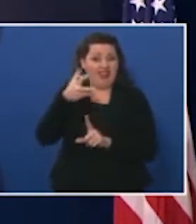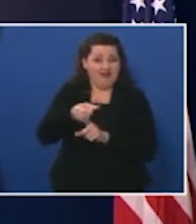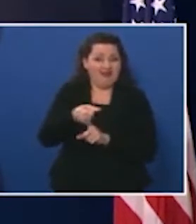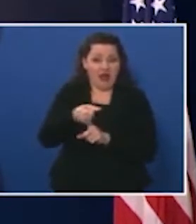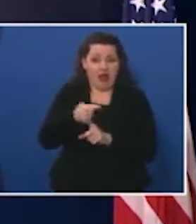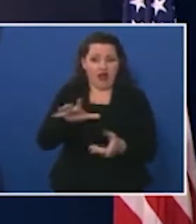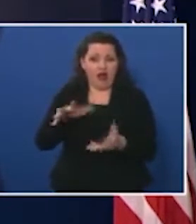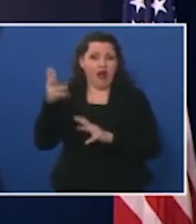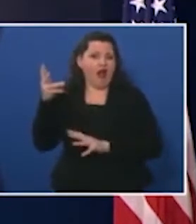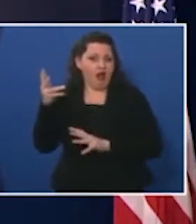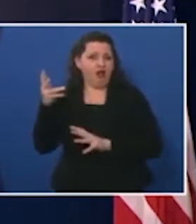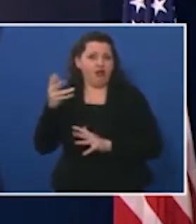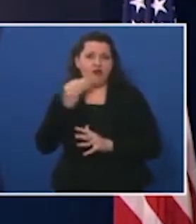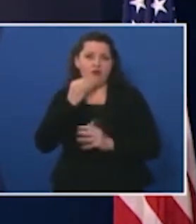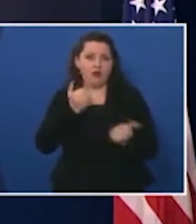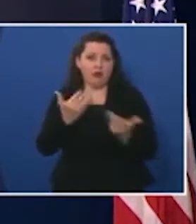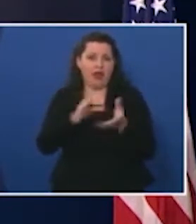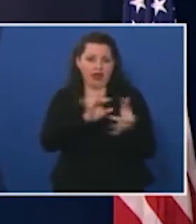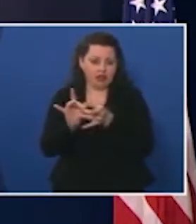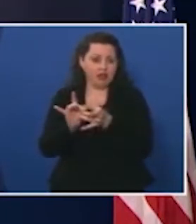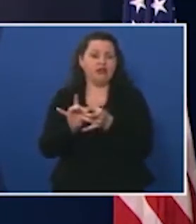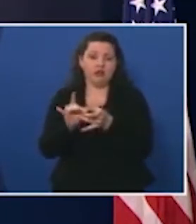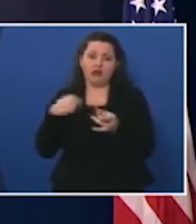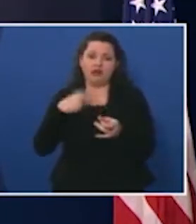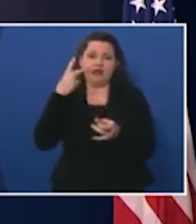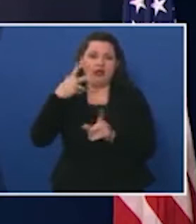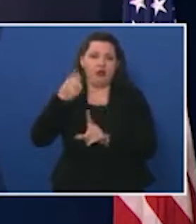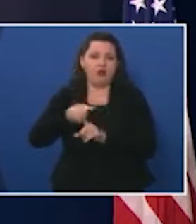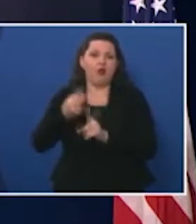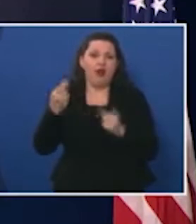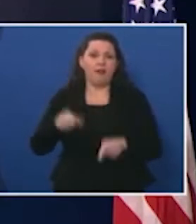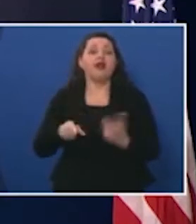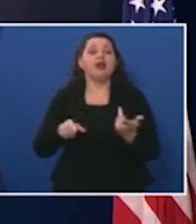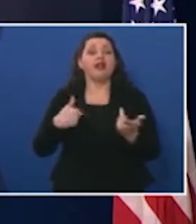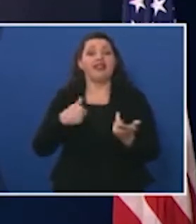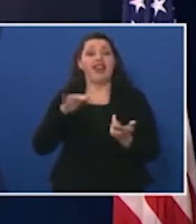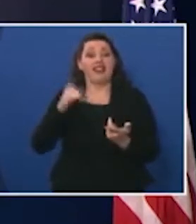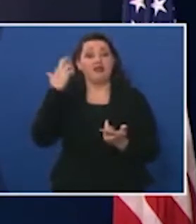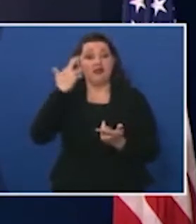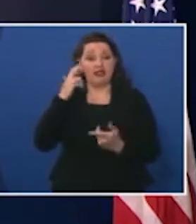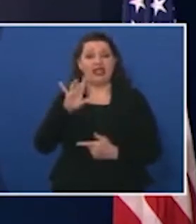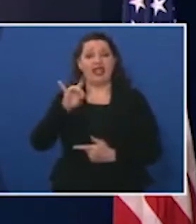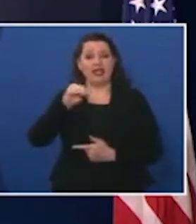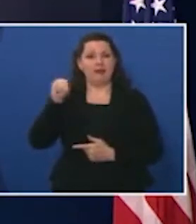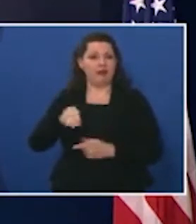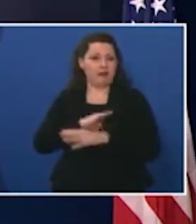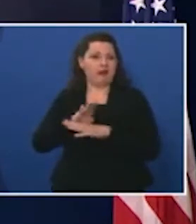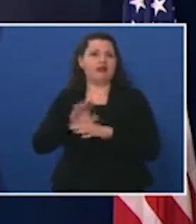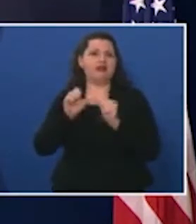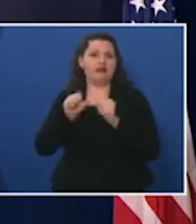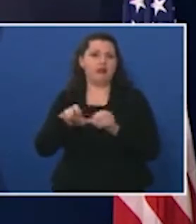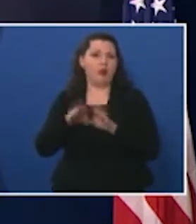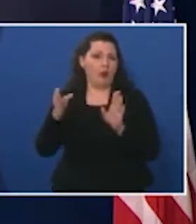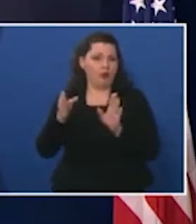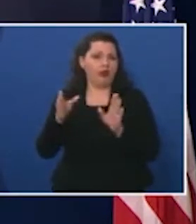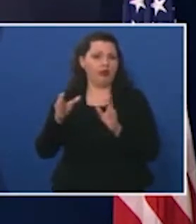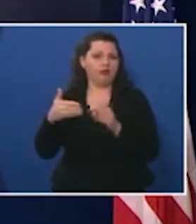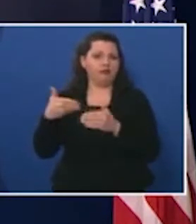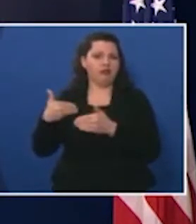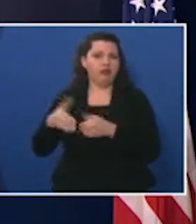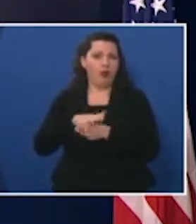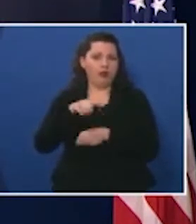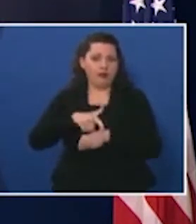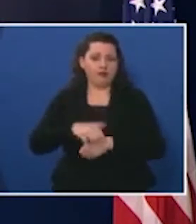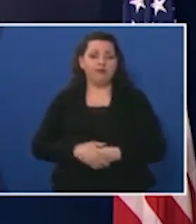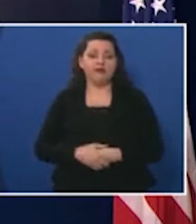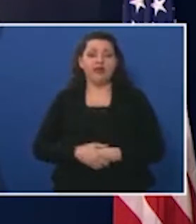disruptions to the food supply chain and was one of the reasons that nearly 80% of our businesses remained open still the